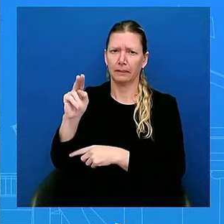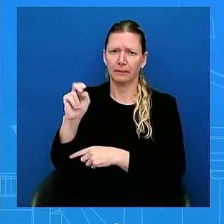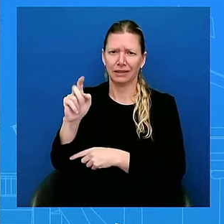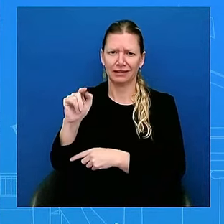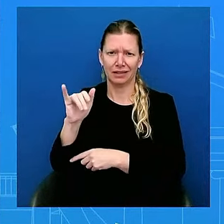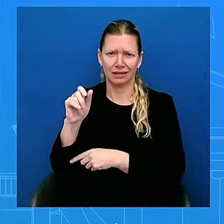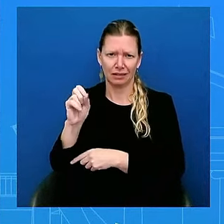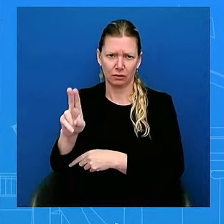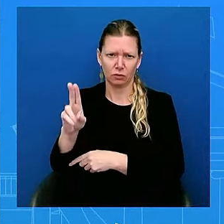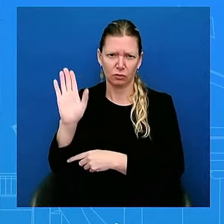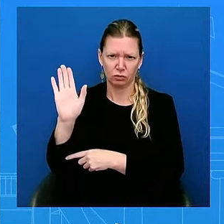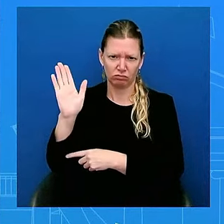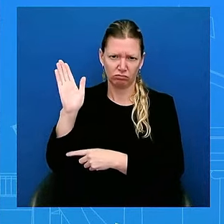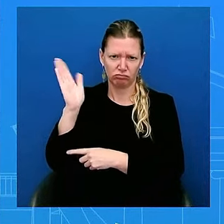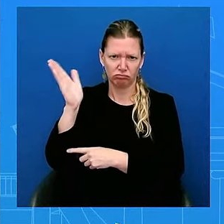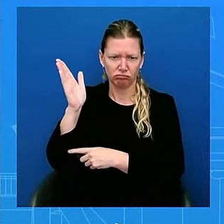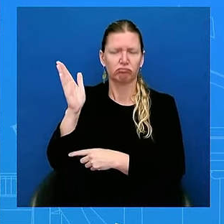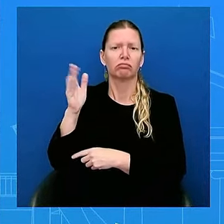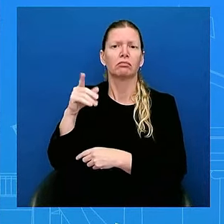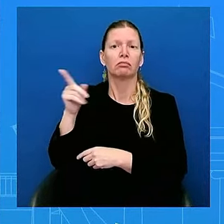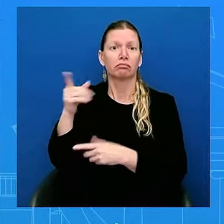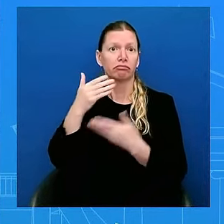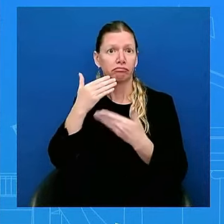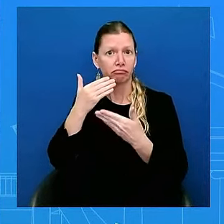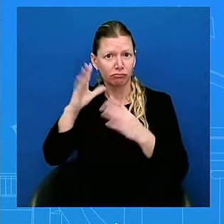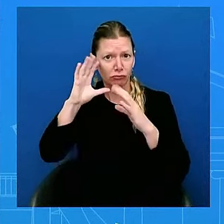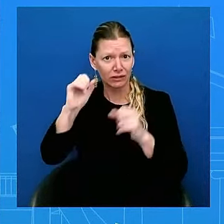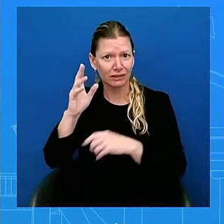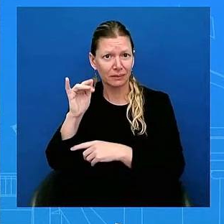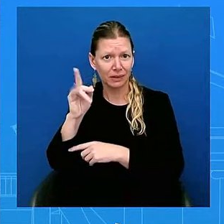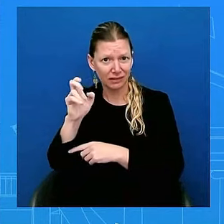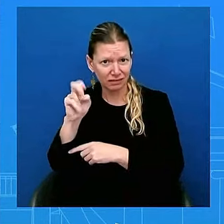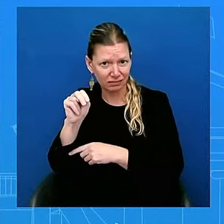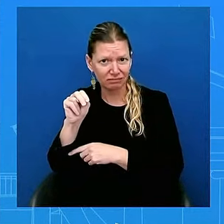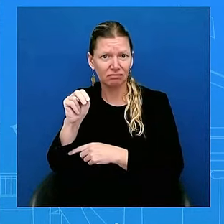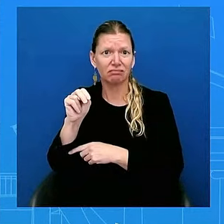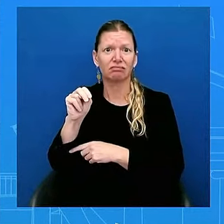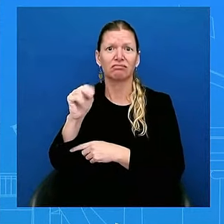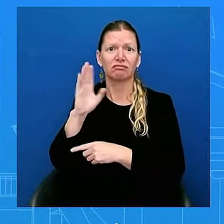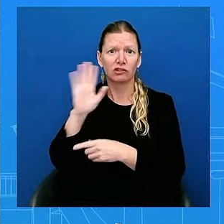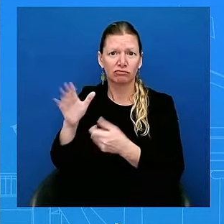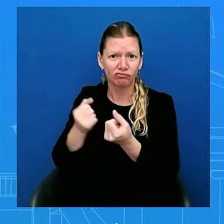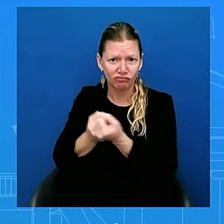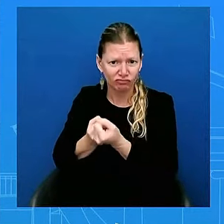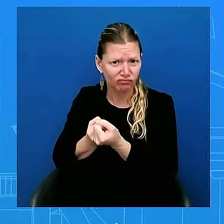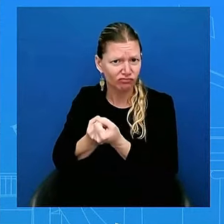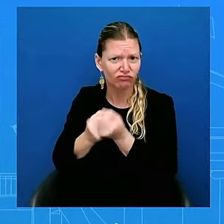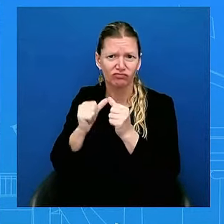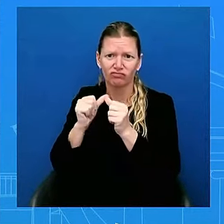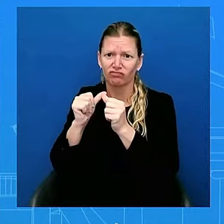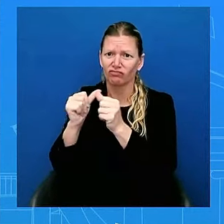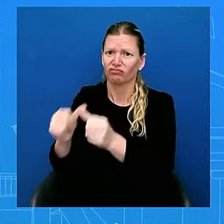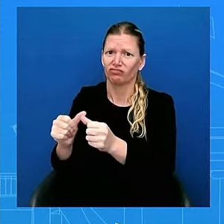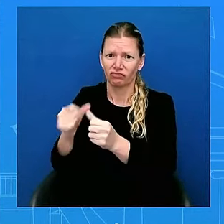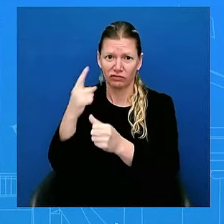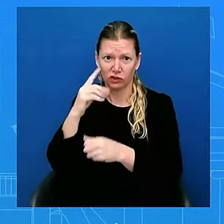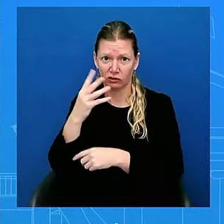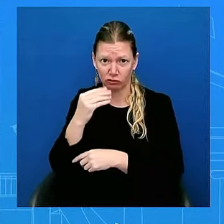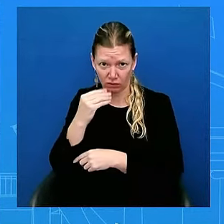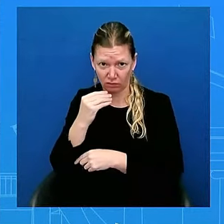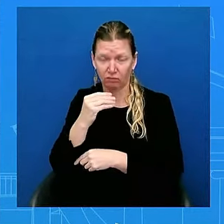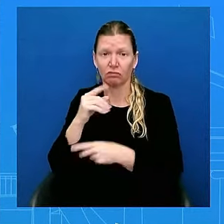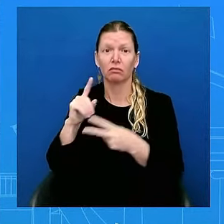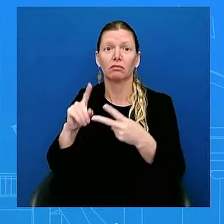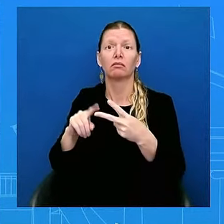his unwavering support for Israel and his efforts to secure the release of the hostages. President Biden looks forward to meeting the Prime